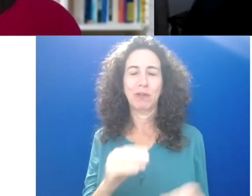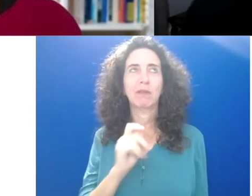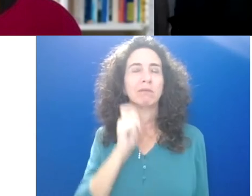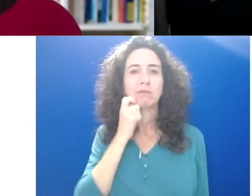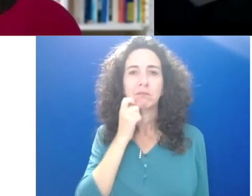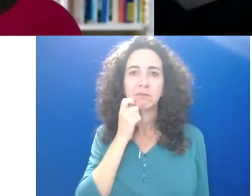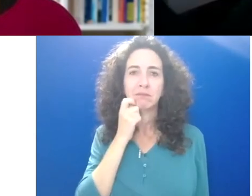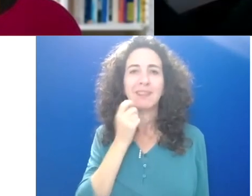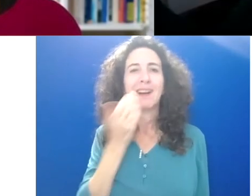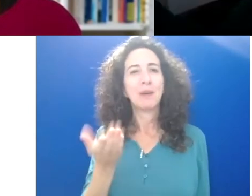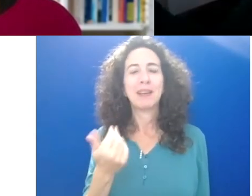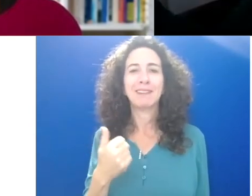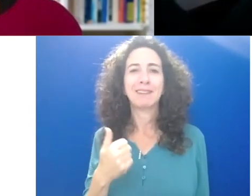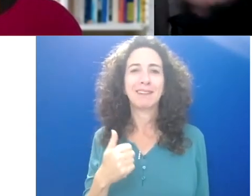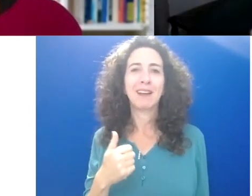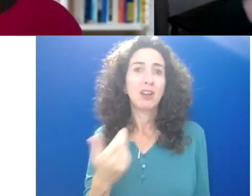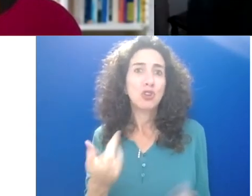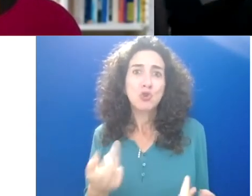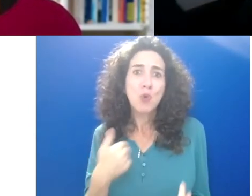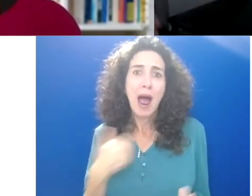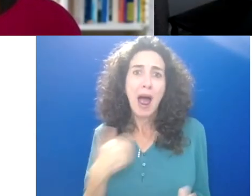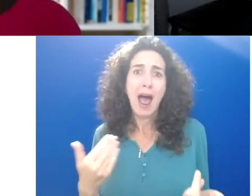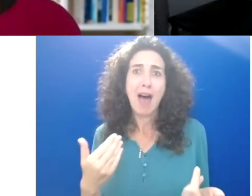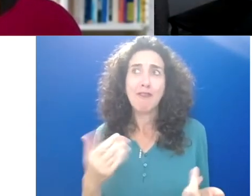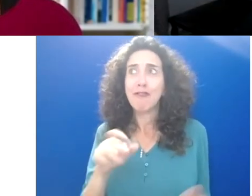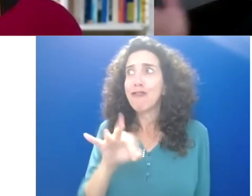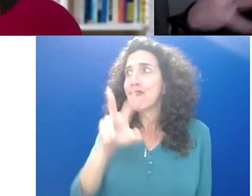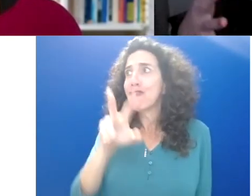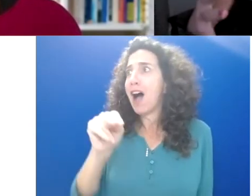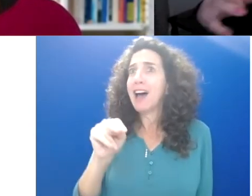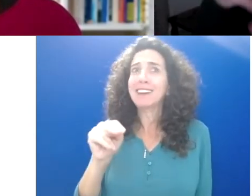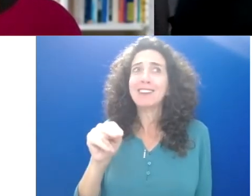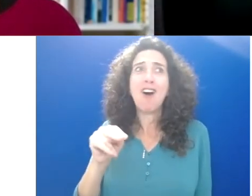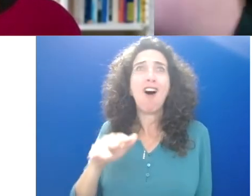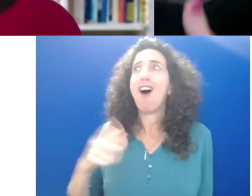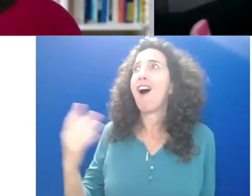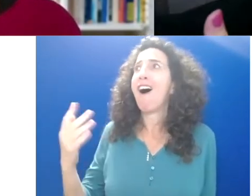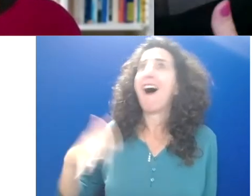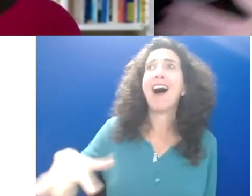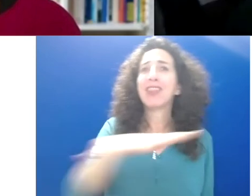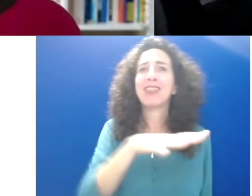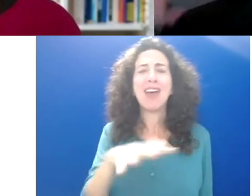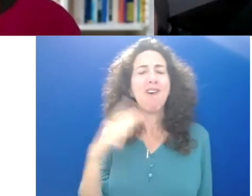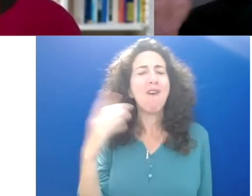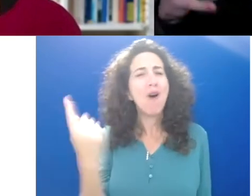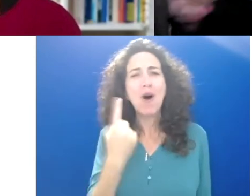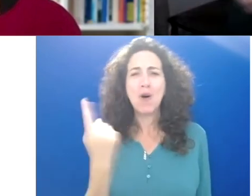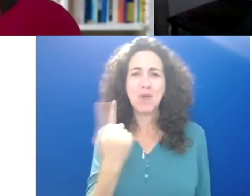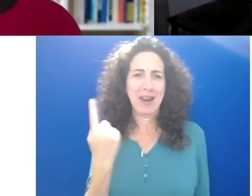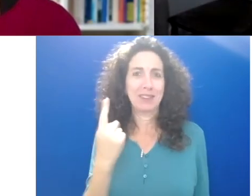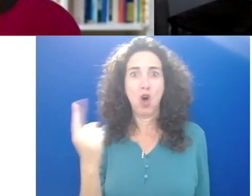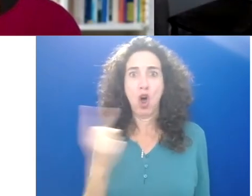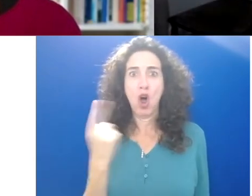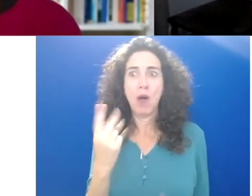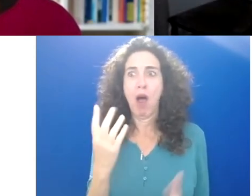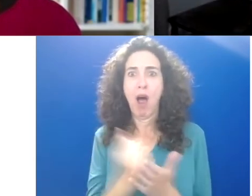about how I think there's opportunities for fun floating in the air around us all the time, in the sense of there's opportunities for playfulness and connection and flow,